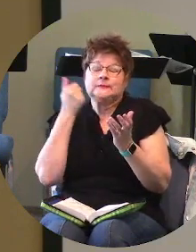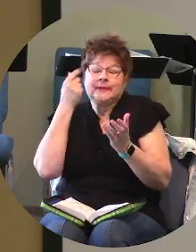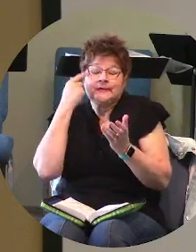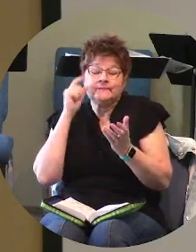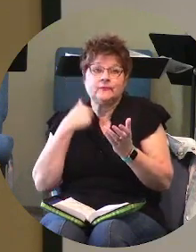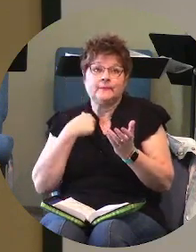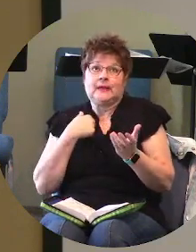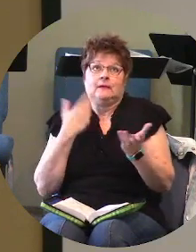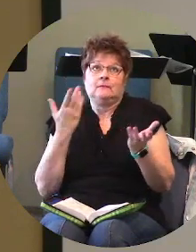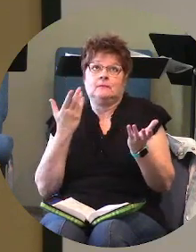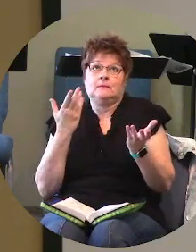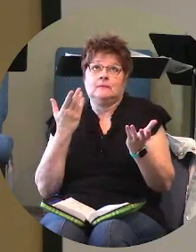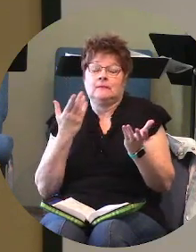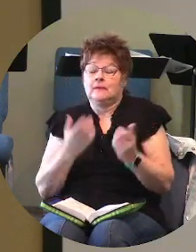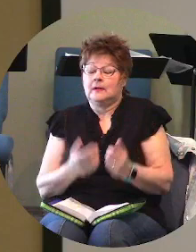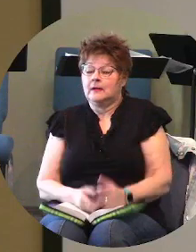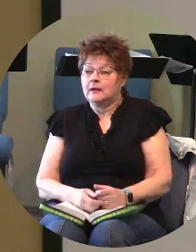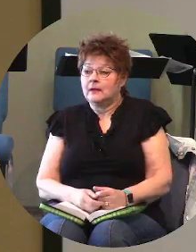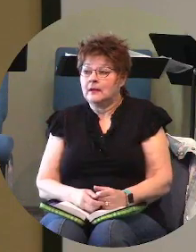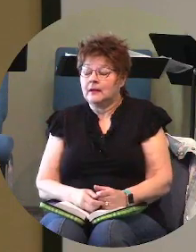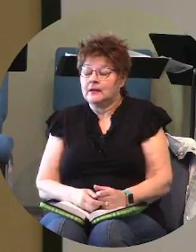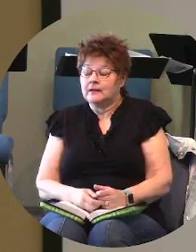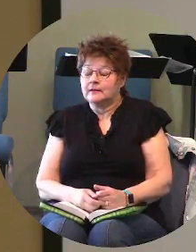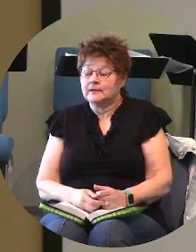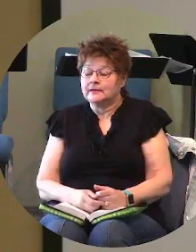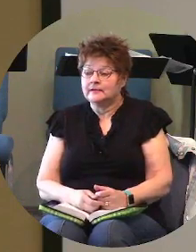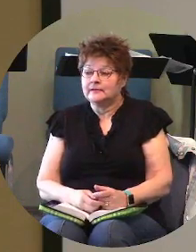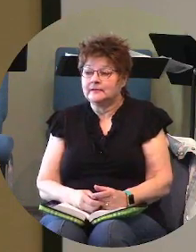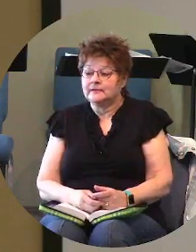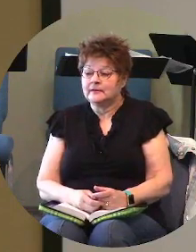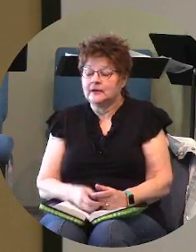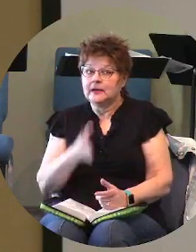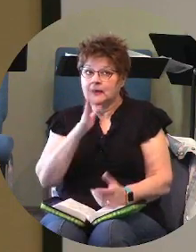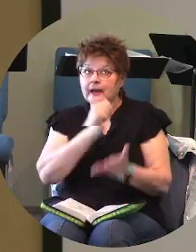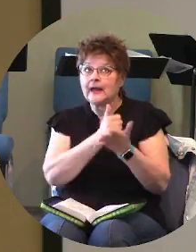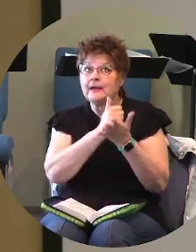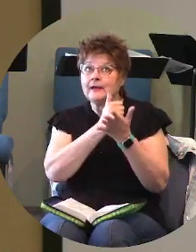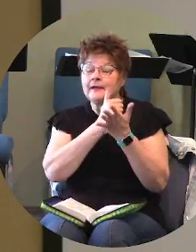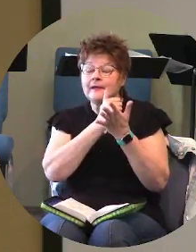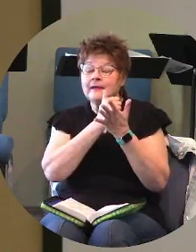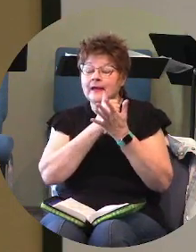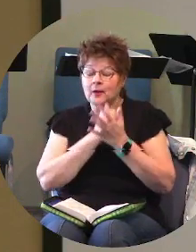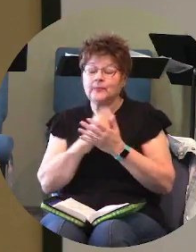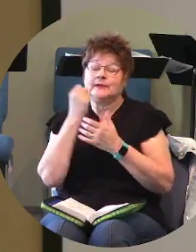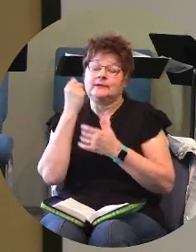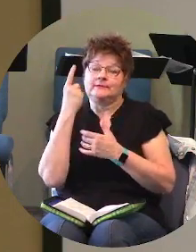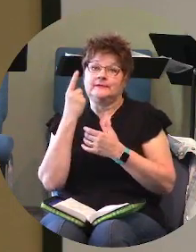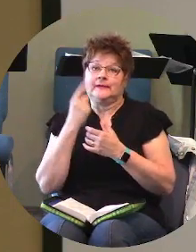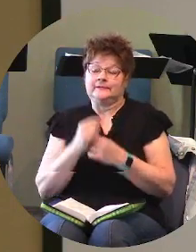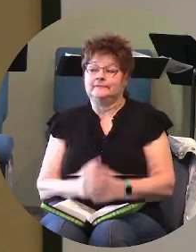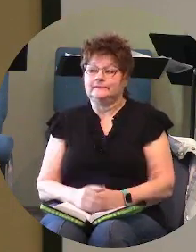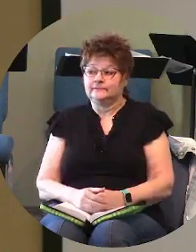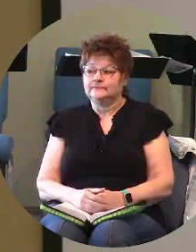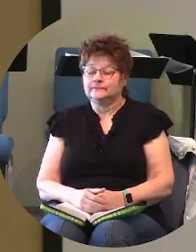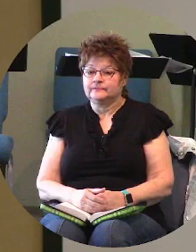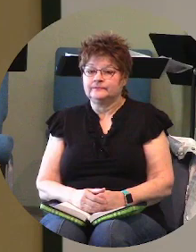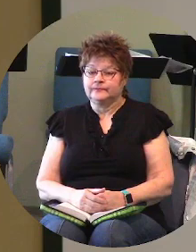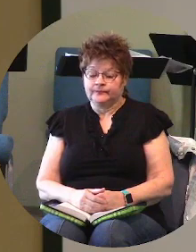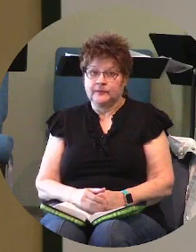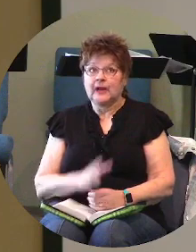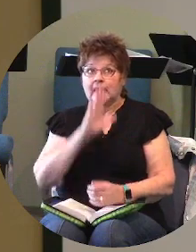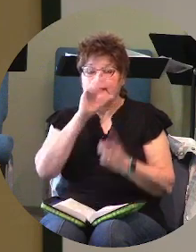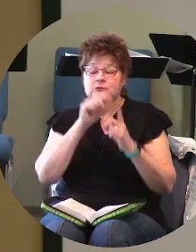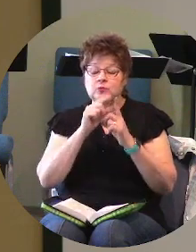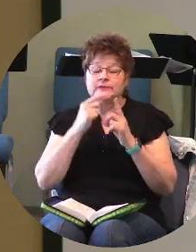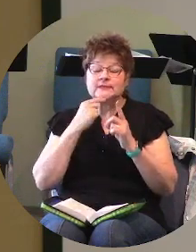god help me to to understand his word says